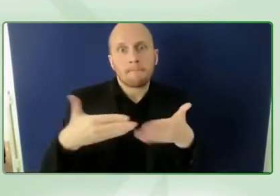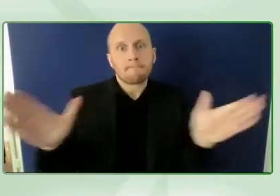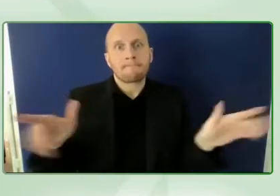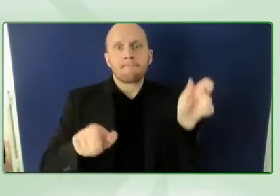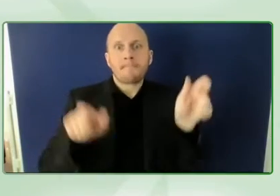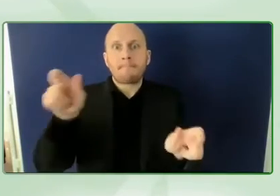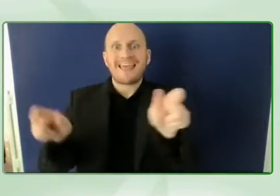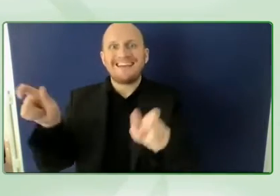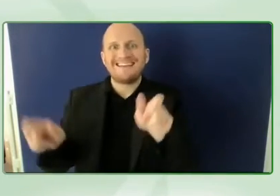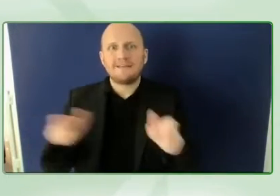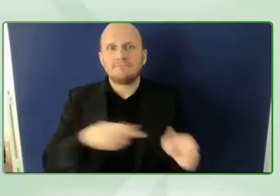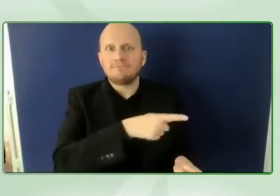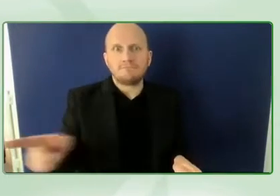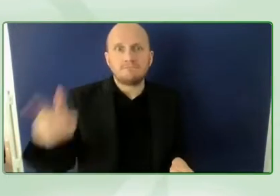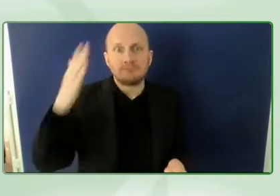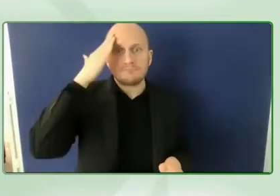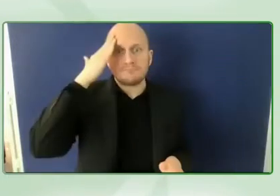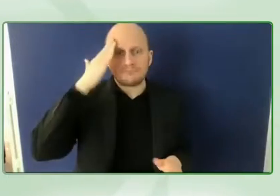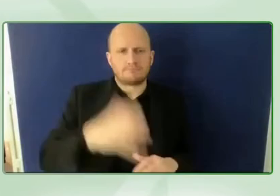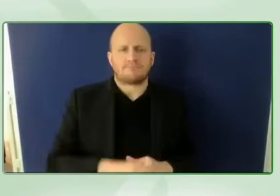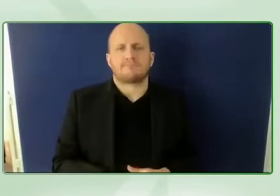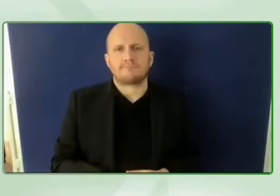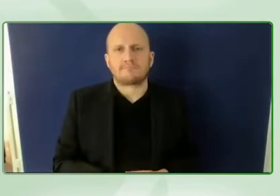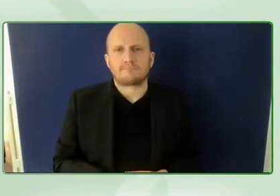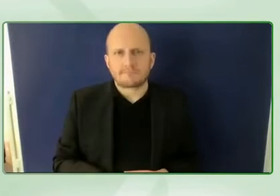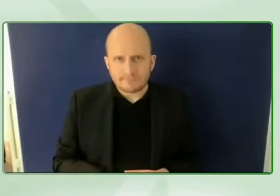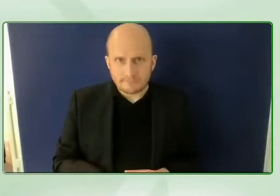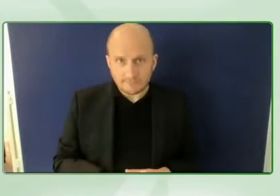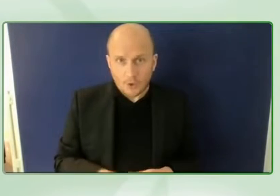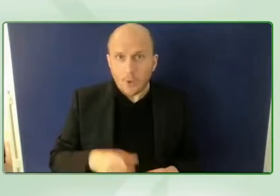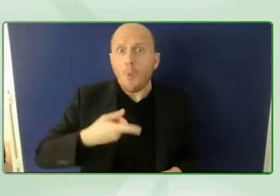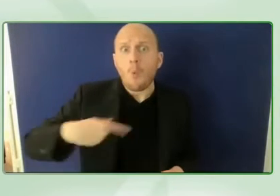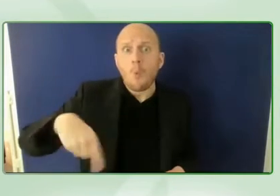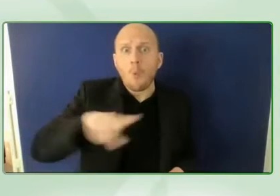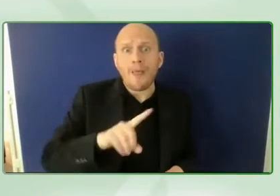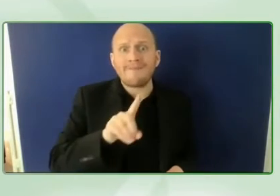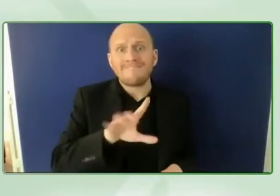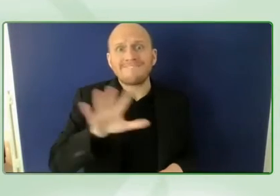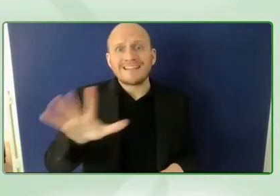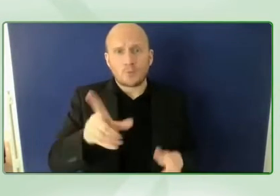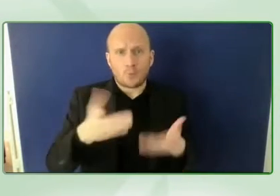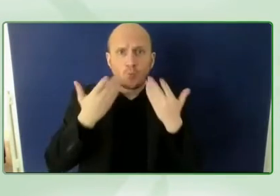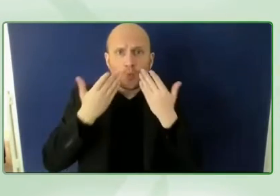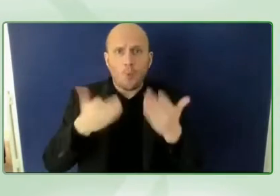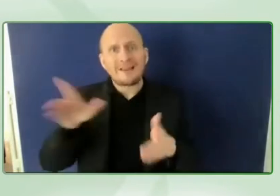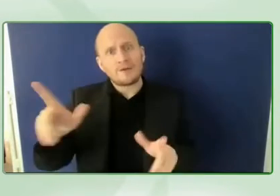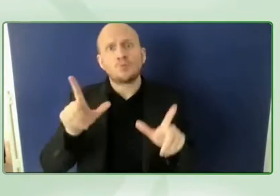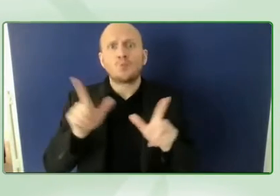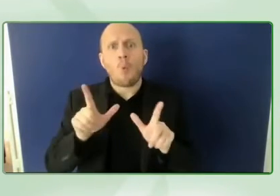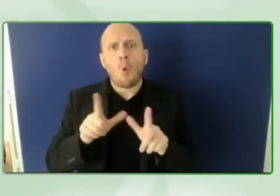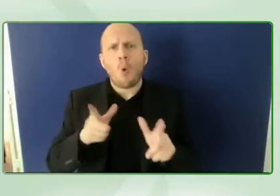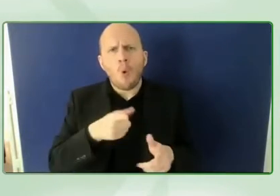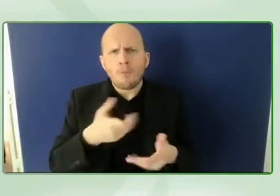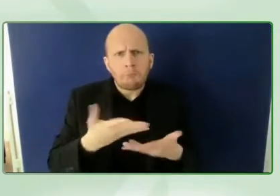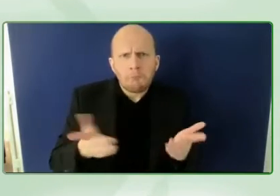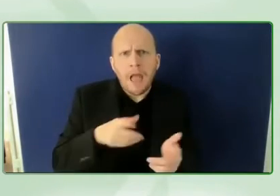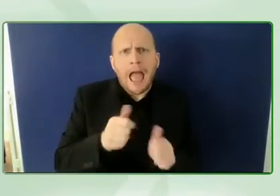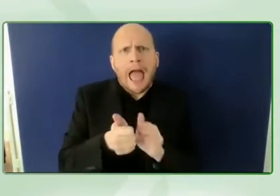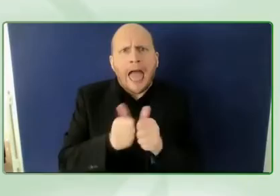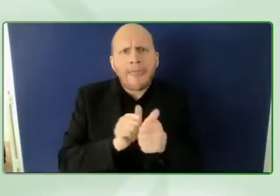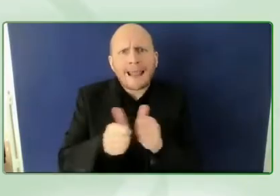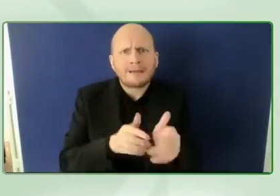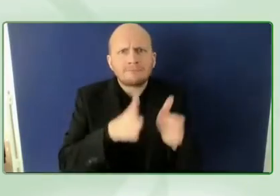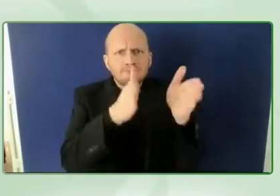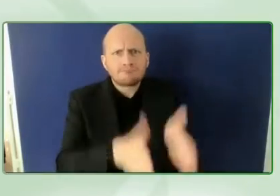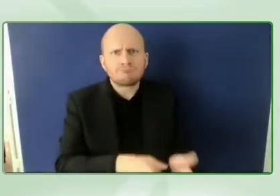reception which we the 15 initially got when he was presented in tokyo also among athletes because i think athletes are usually kind of the first front